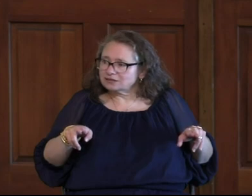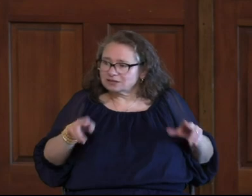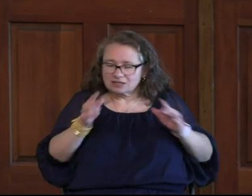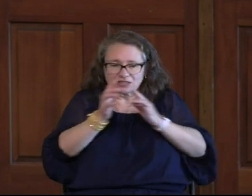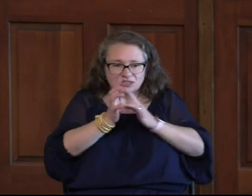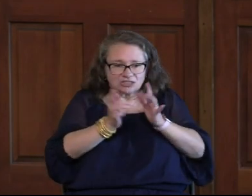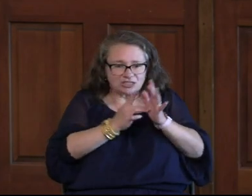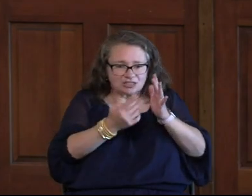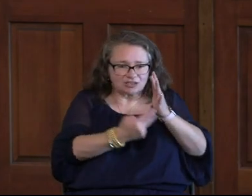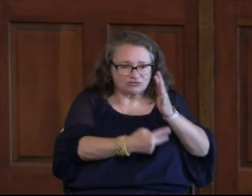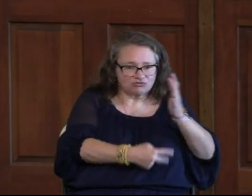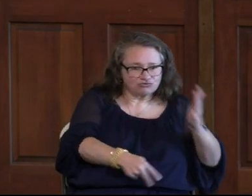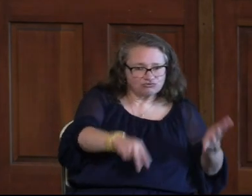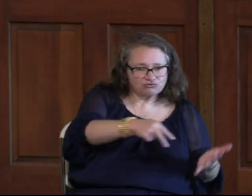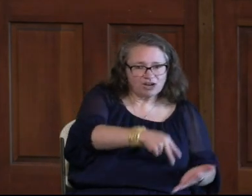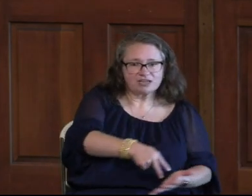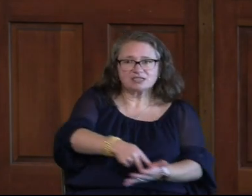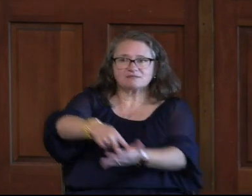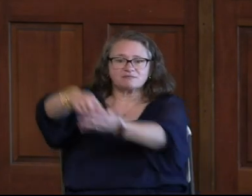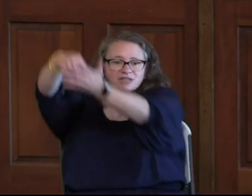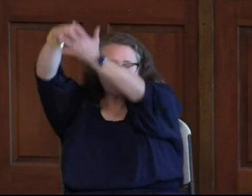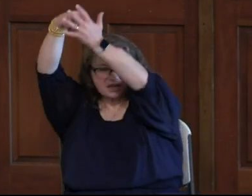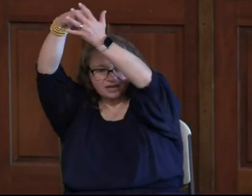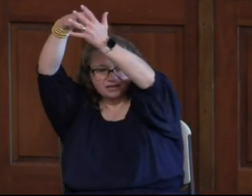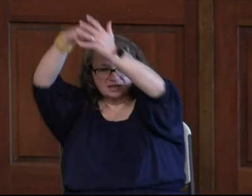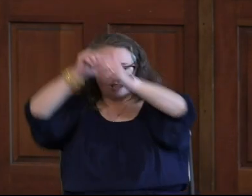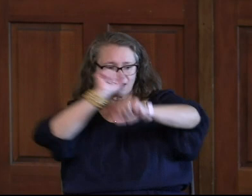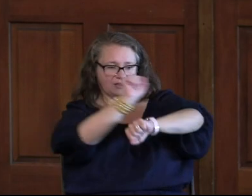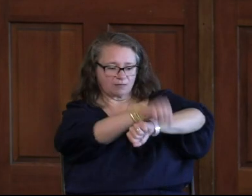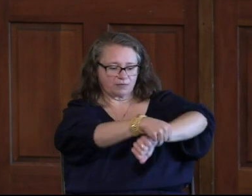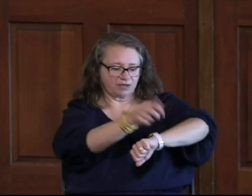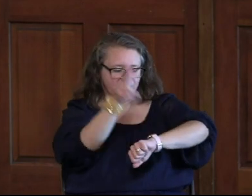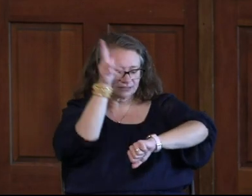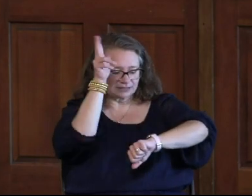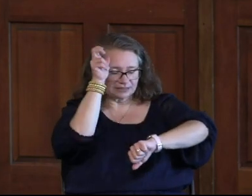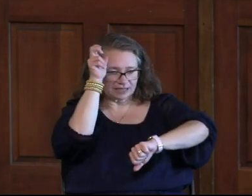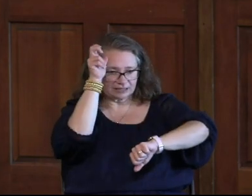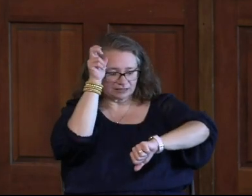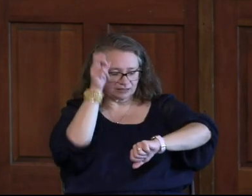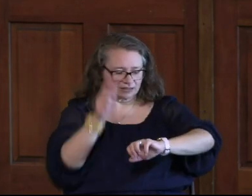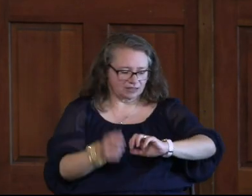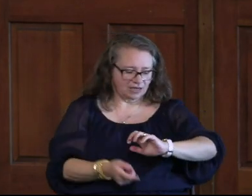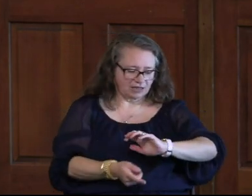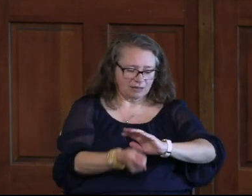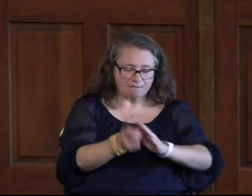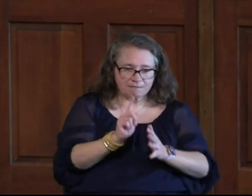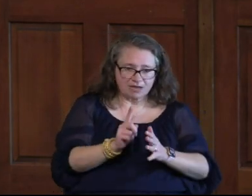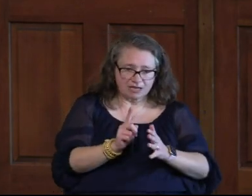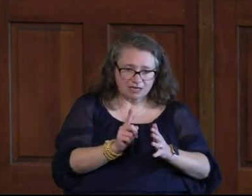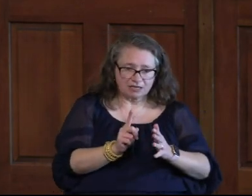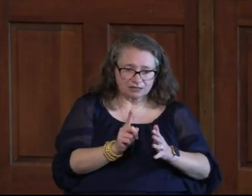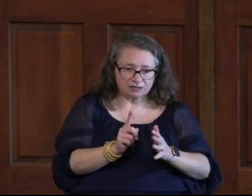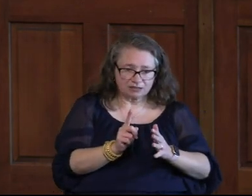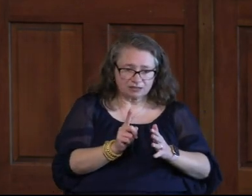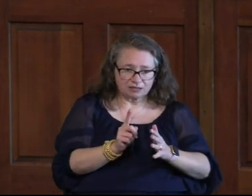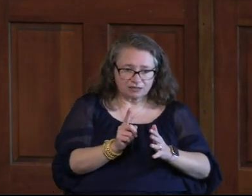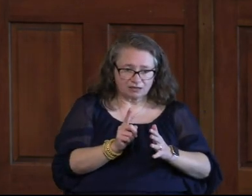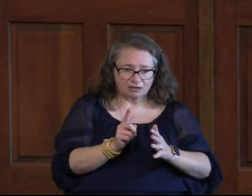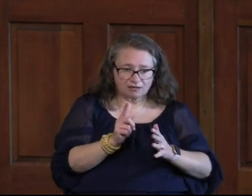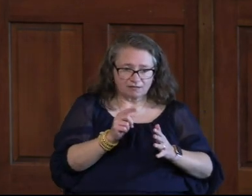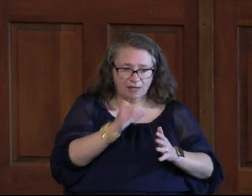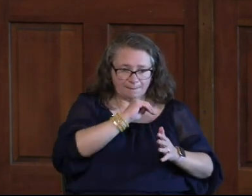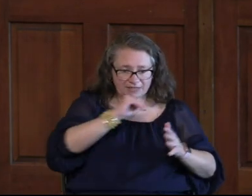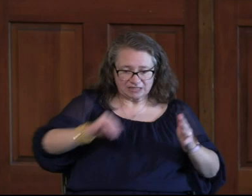Jesus Rose From The Dead He Turned That Whole Thing Upside Down In The Moment That We Thought Death Had Killed The Messiah The